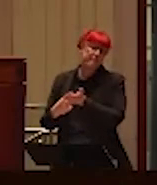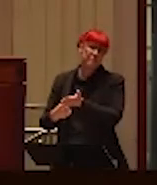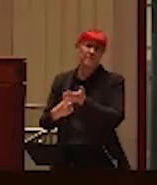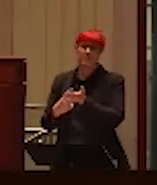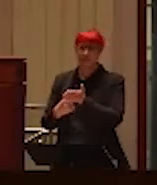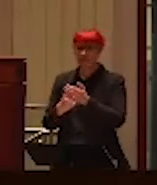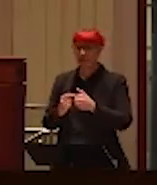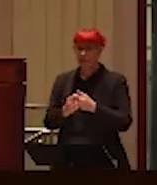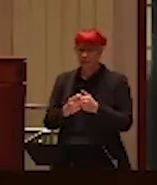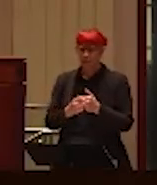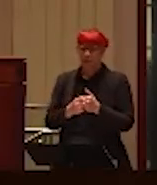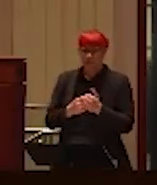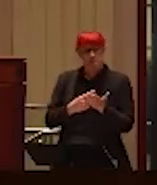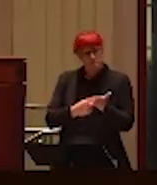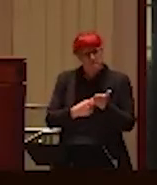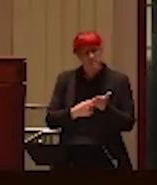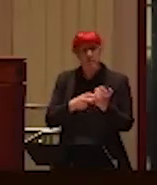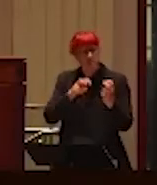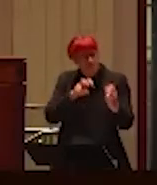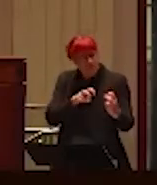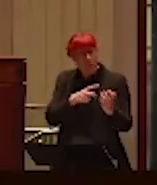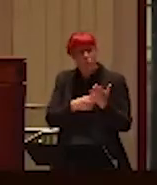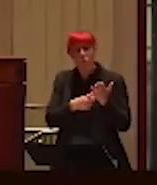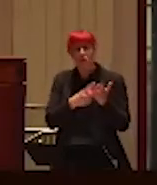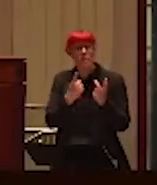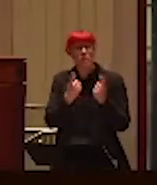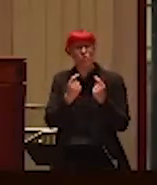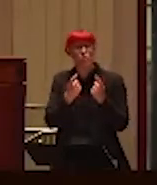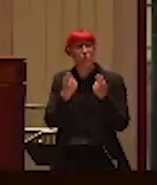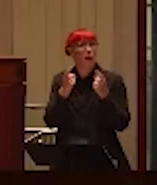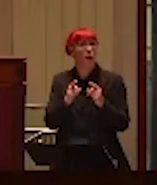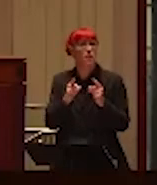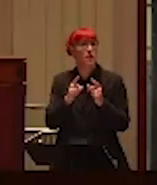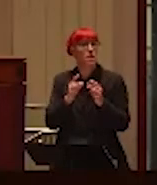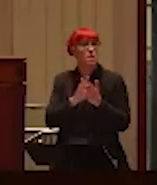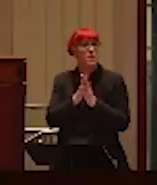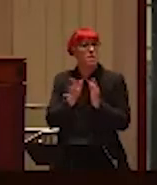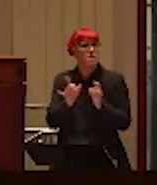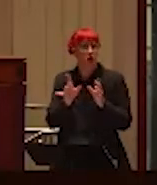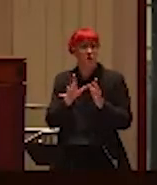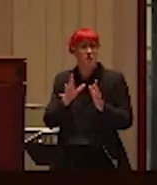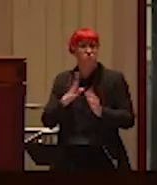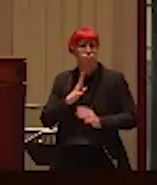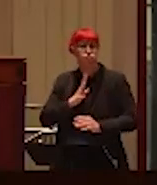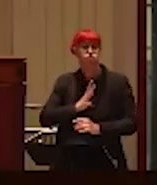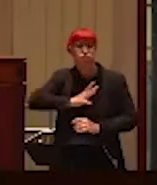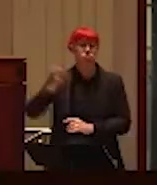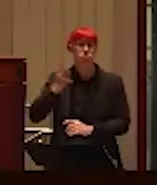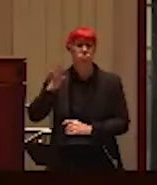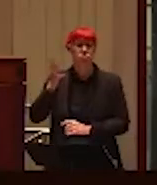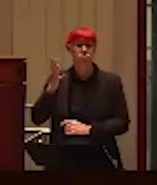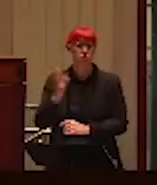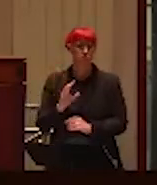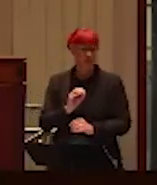of the times that she got violent is that she turned literally on a dime into a rage that she just went from zero to a hundred.